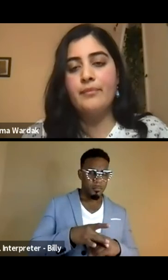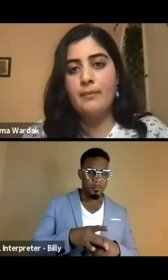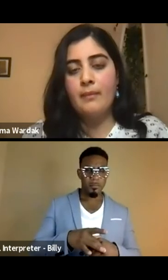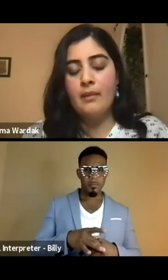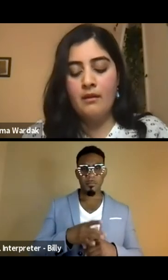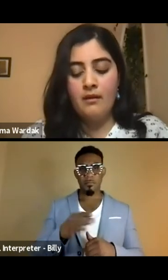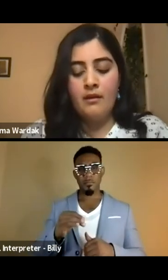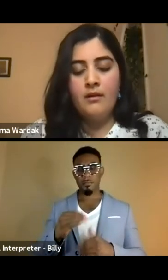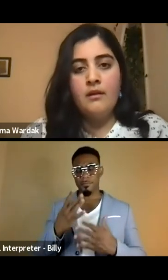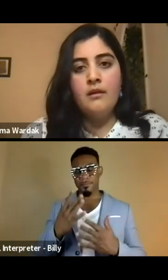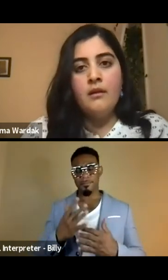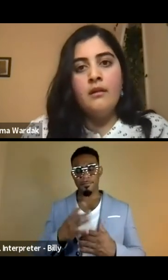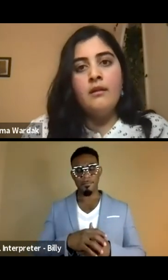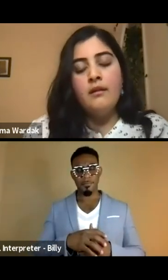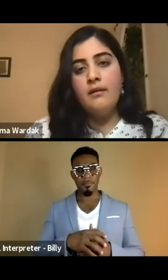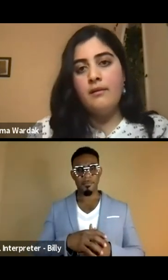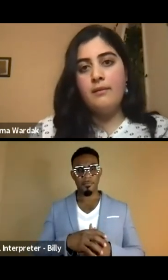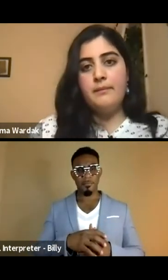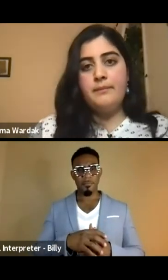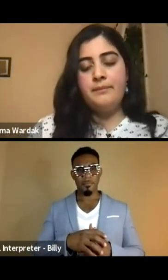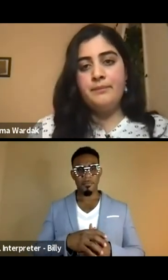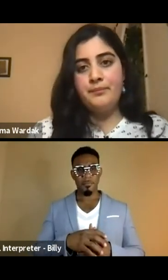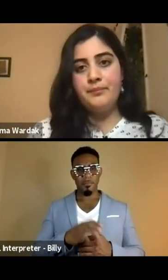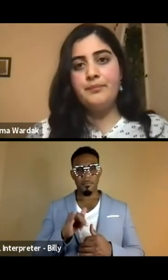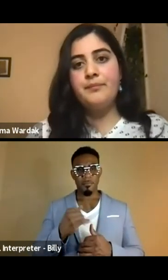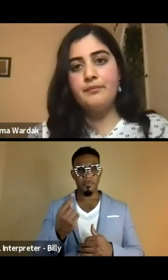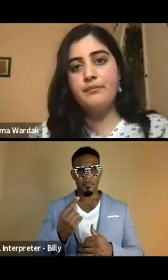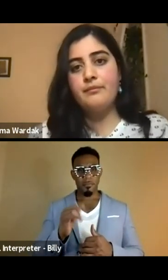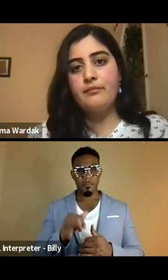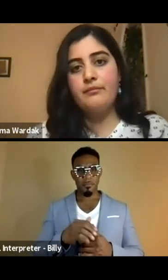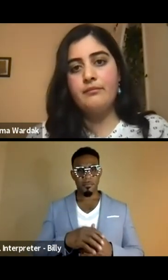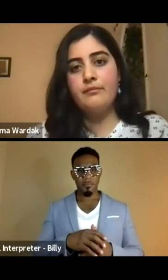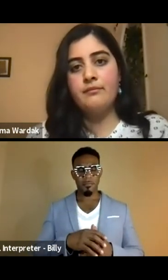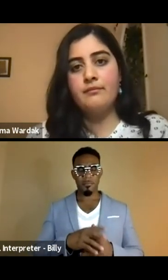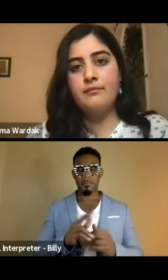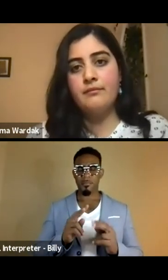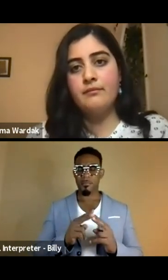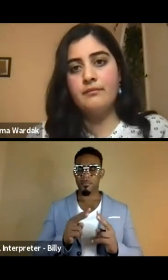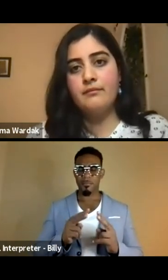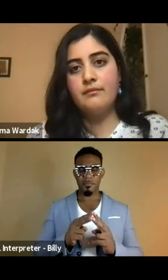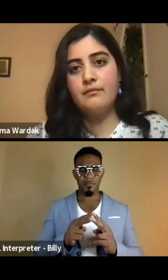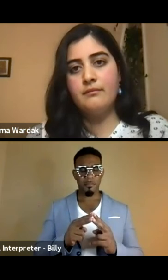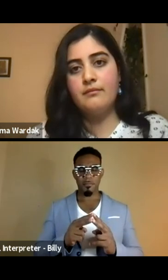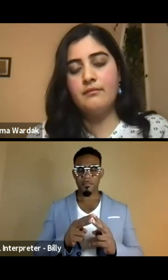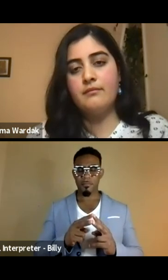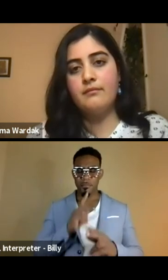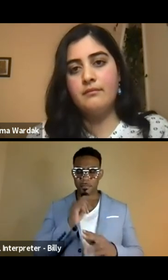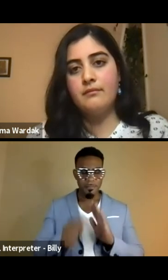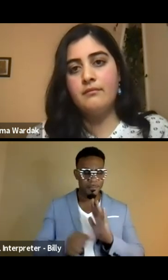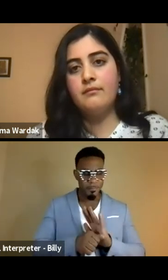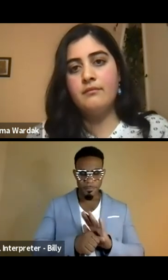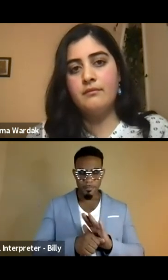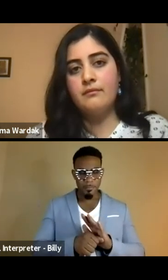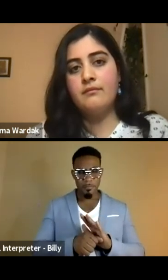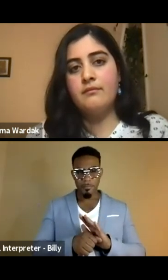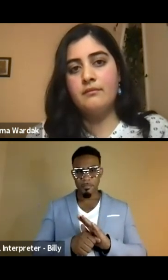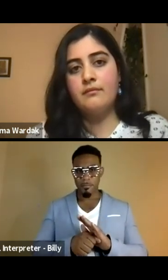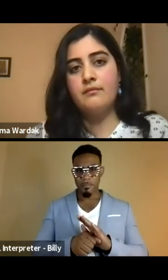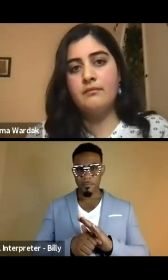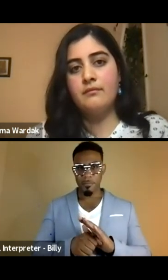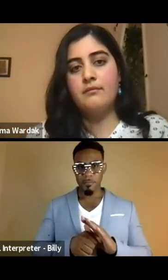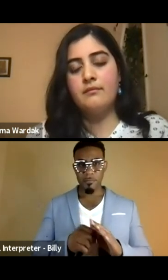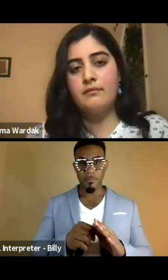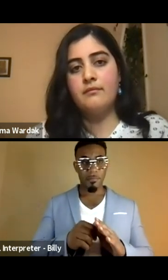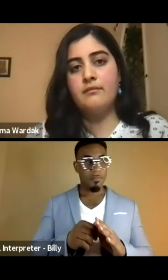And unfortunately, this is something that is very hidden in plain